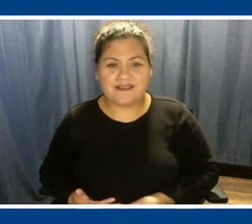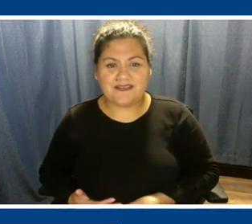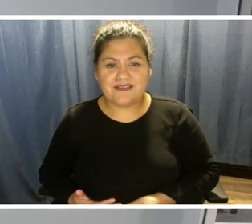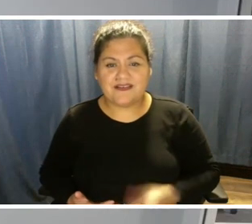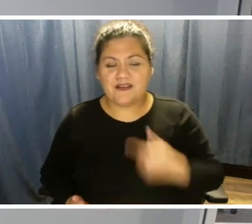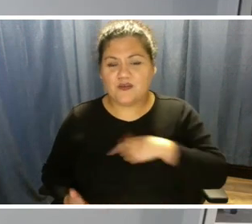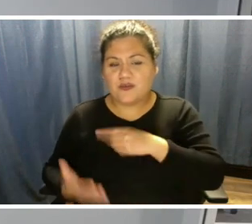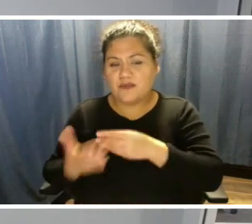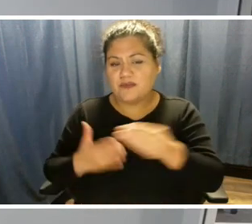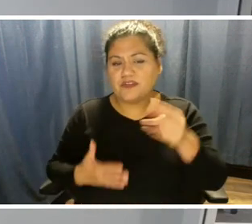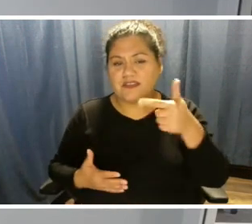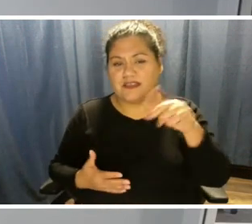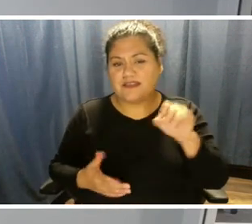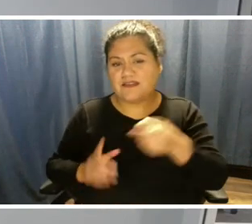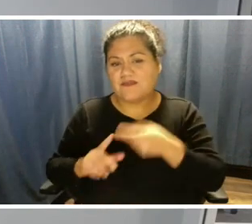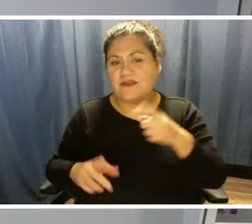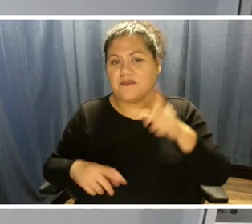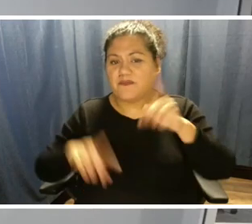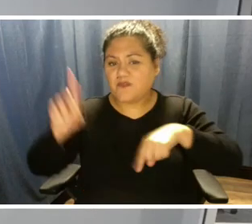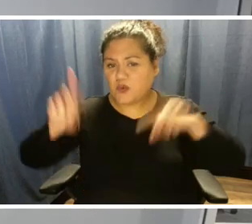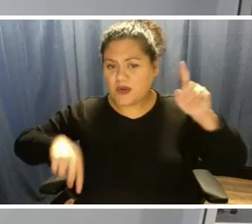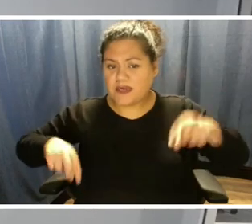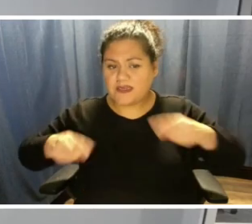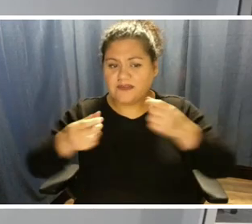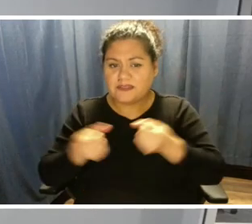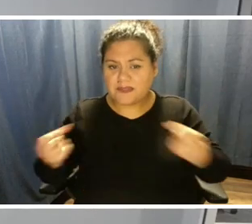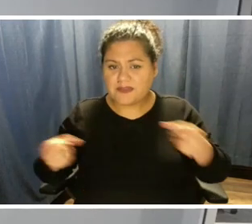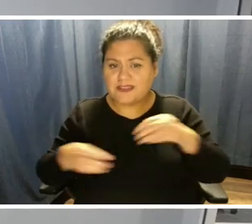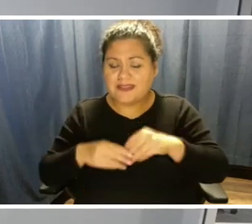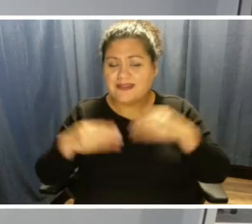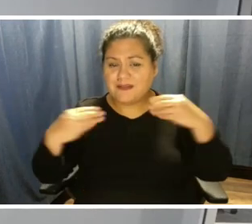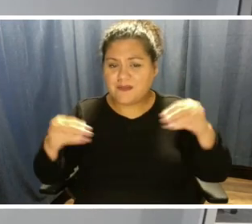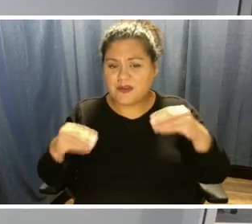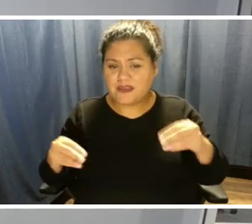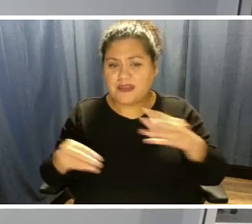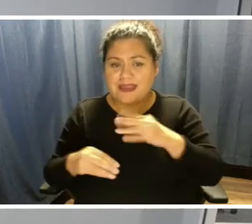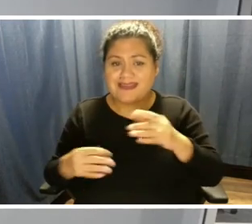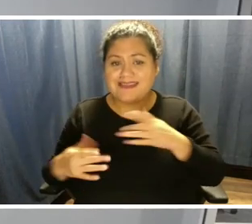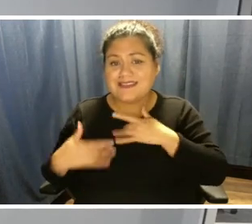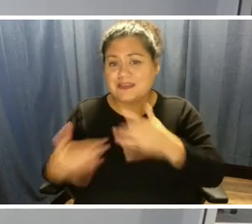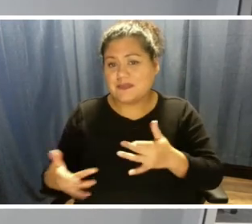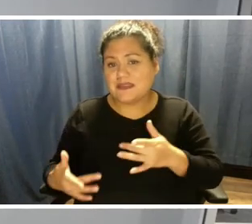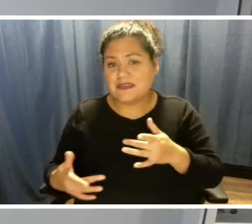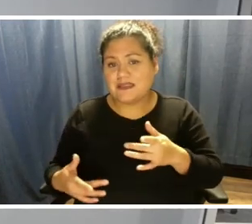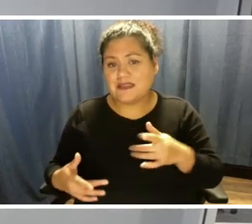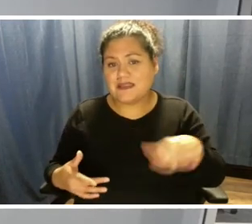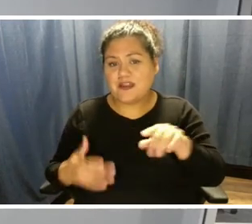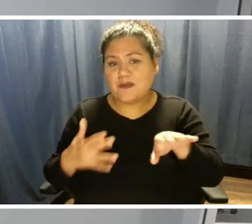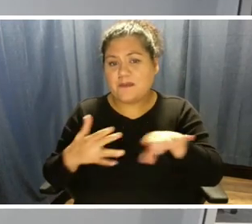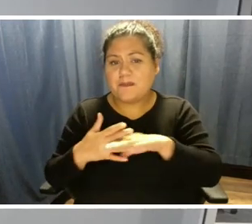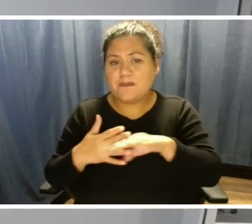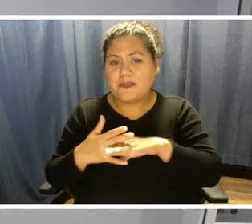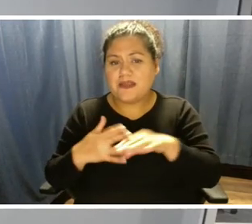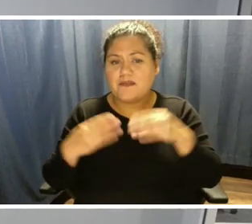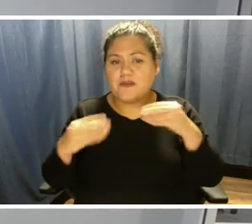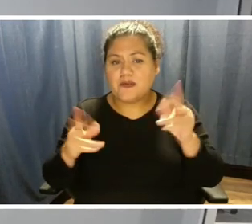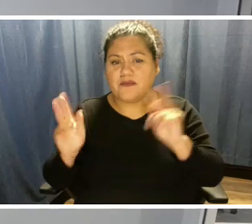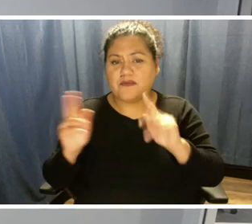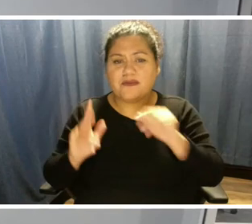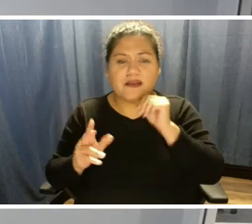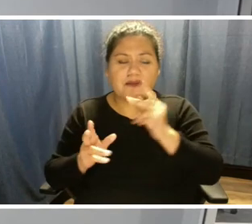gas from a variety of suppliers in the market. And typically, they're mid market people as opposed to producers.